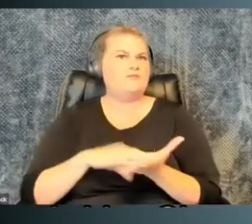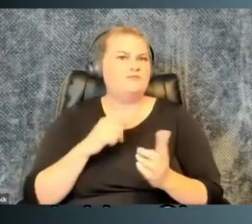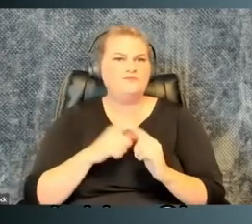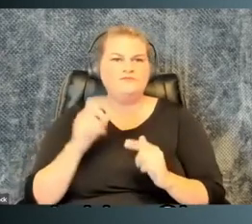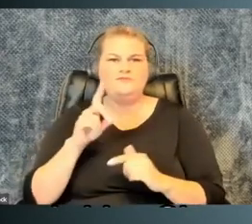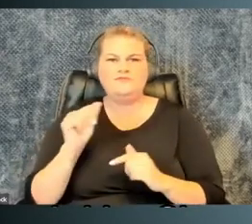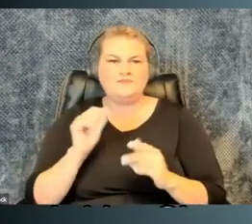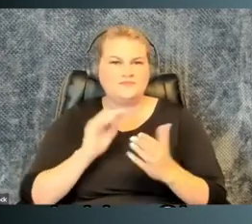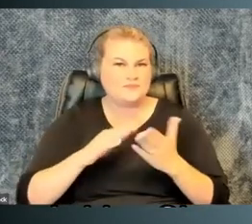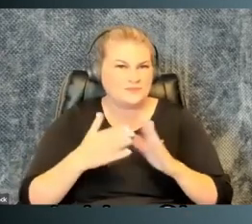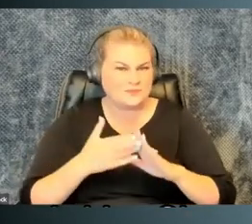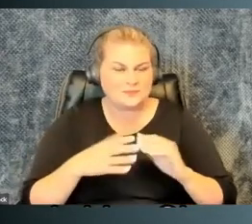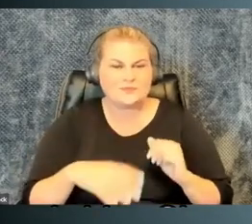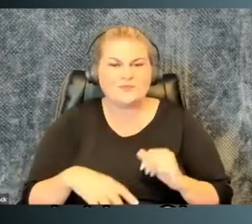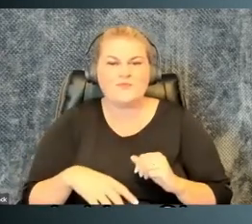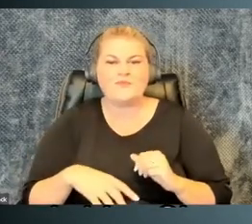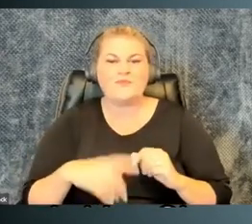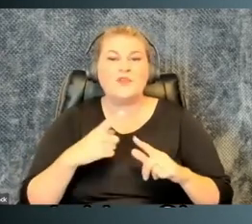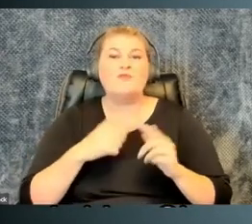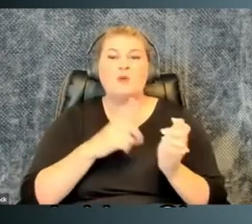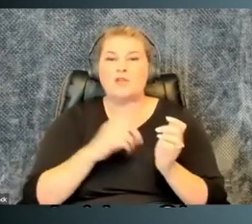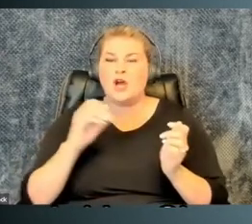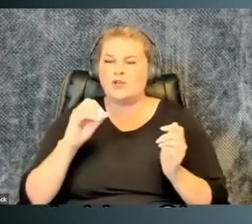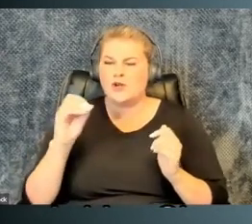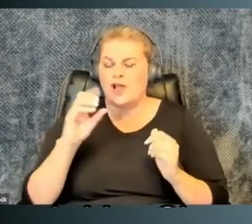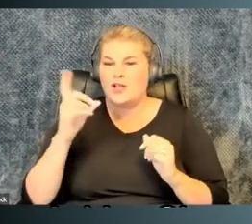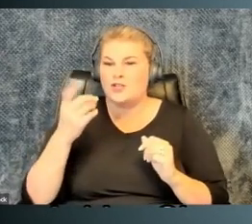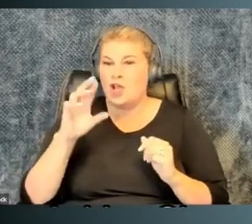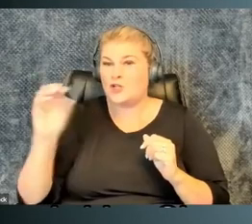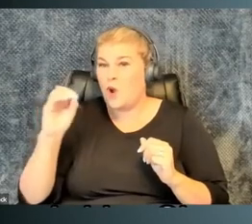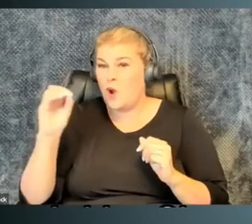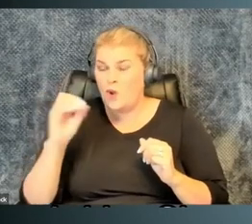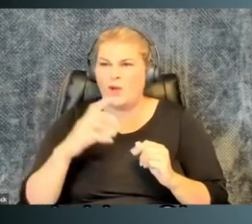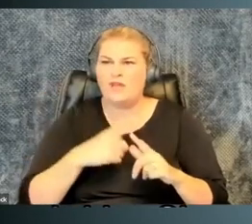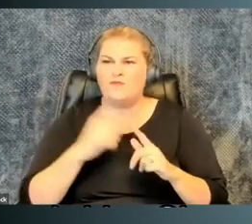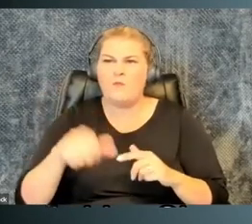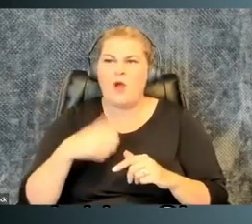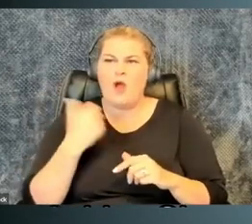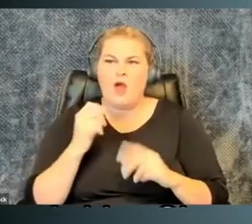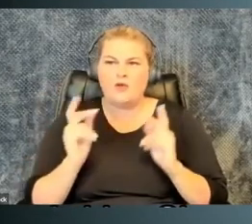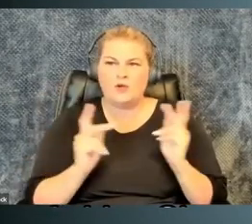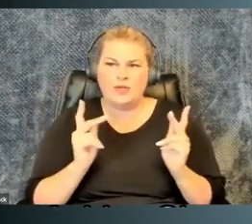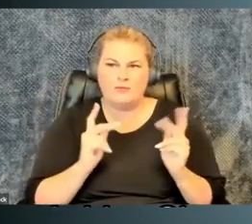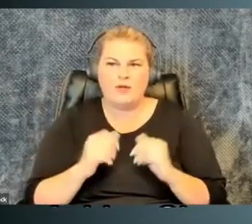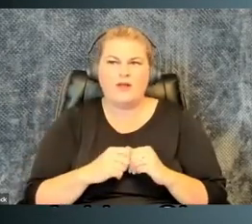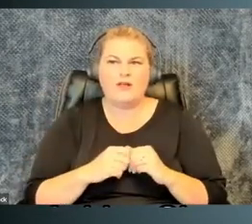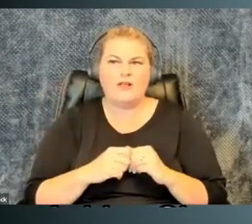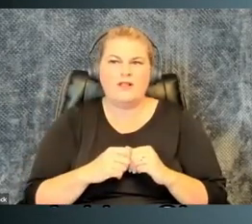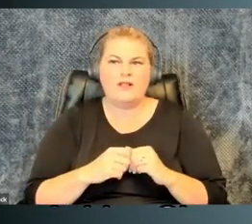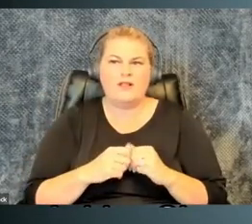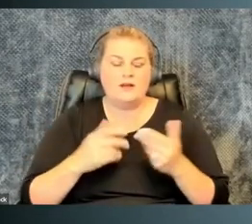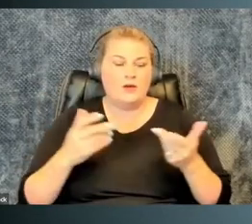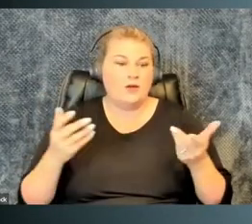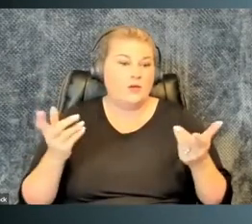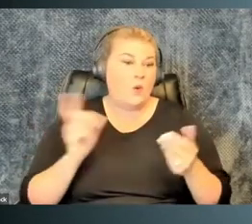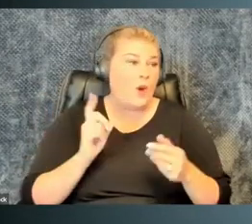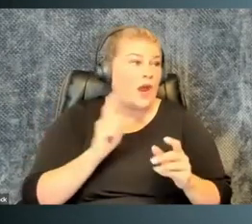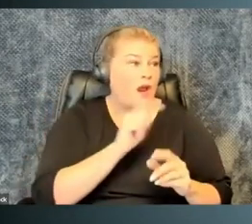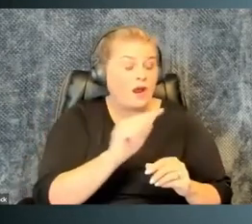learning from one another. And I'm still learning from the disability community, from Dr. O, from other people